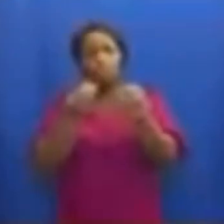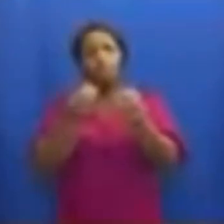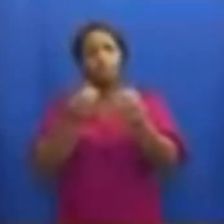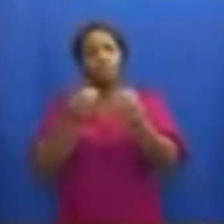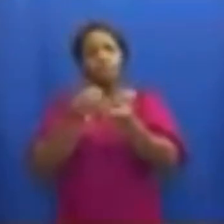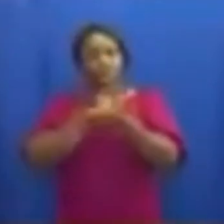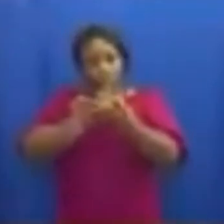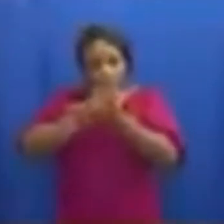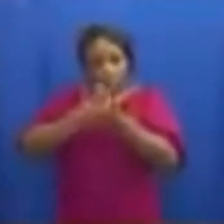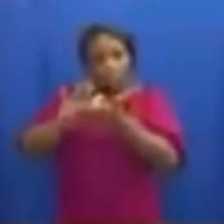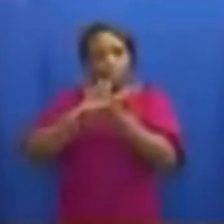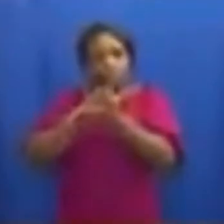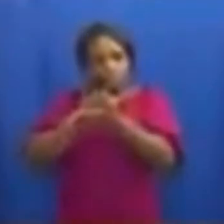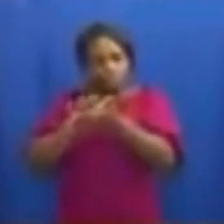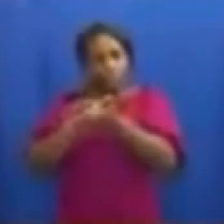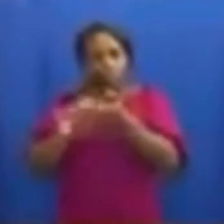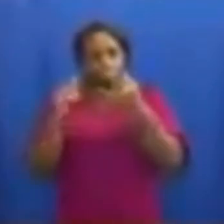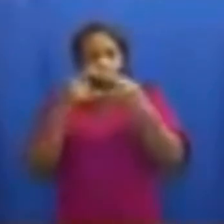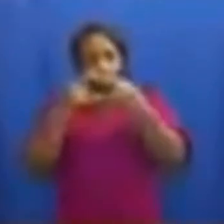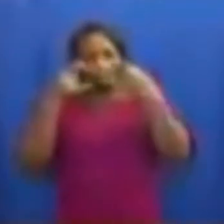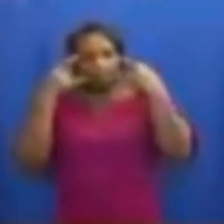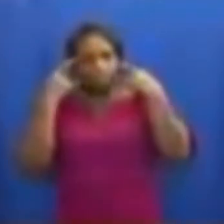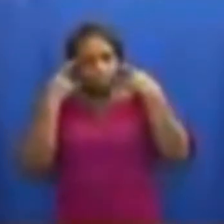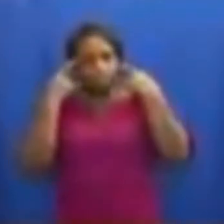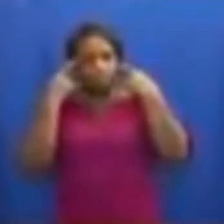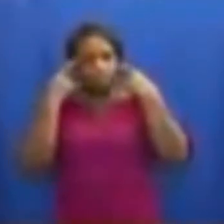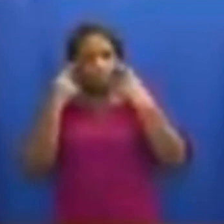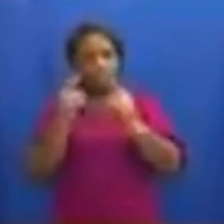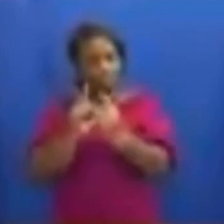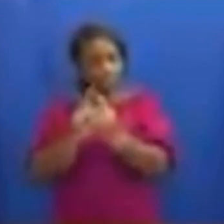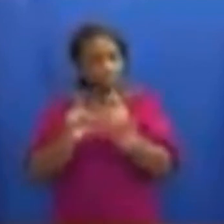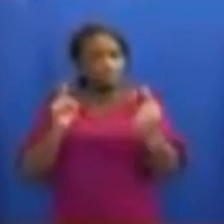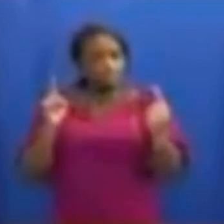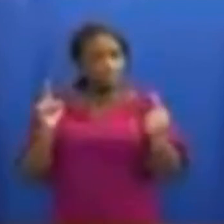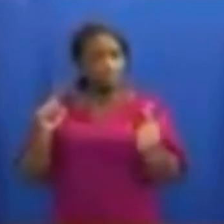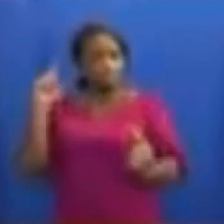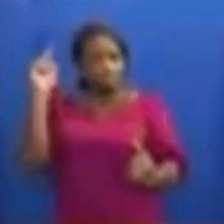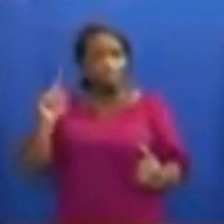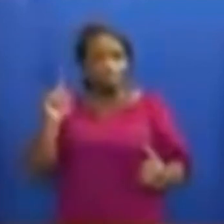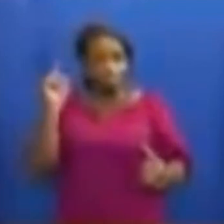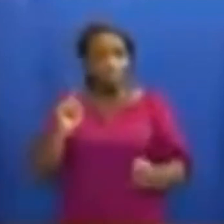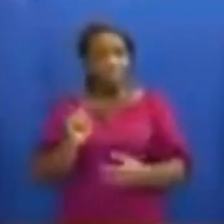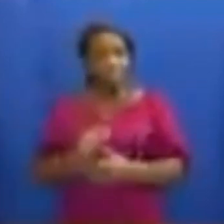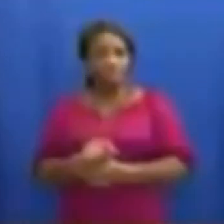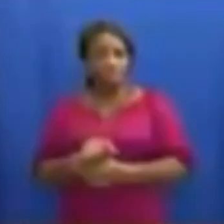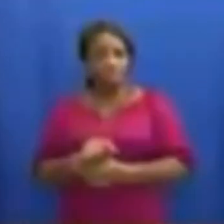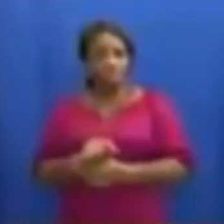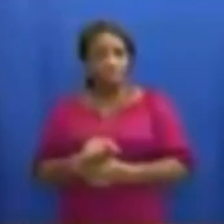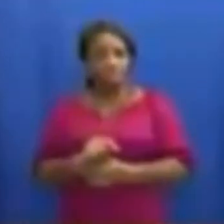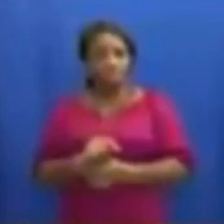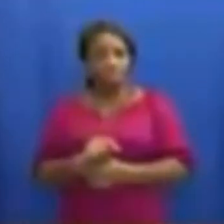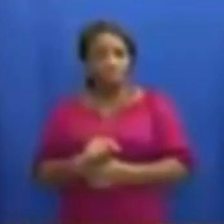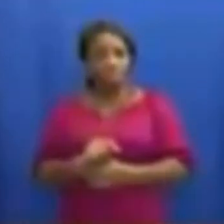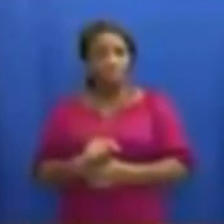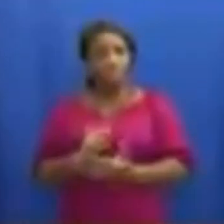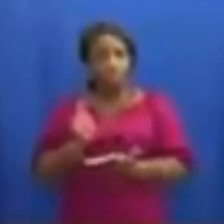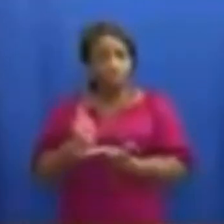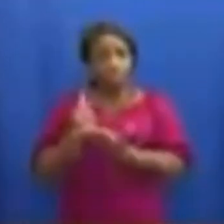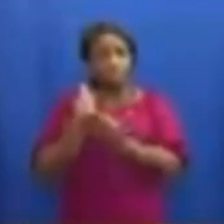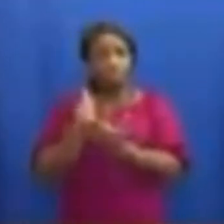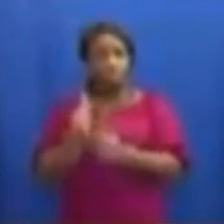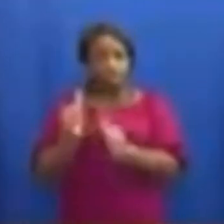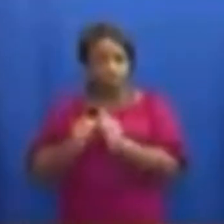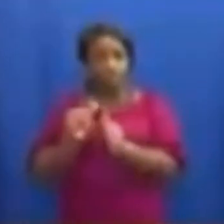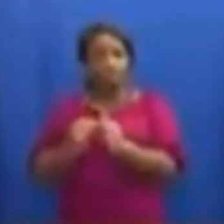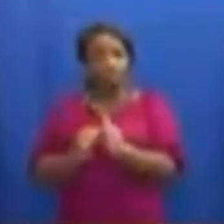the enhanced hygiene, mask-wearing and social distancing protocols that must characterize our